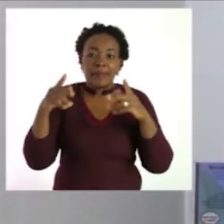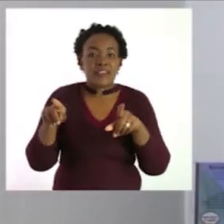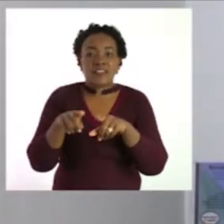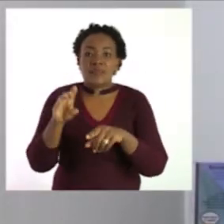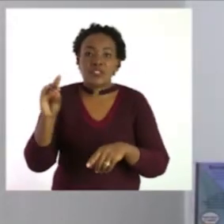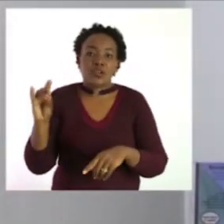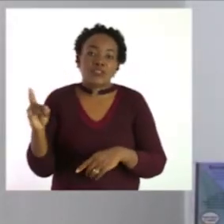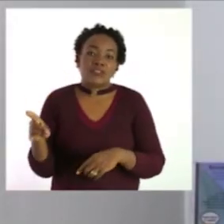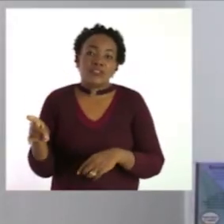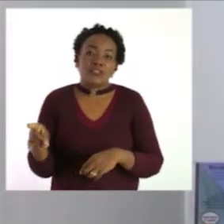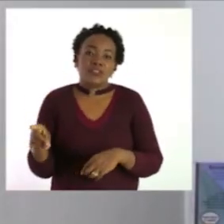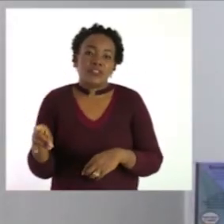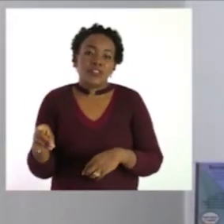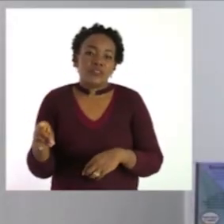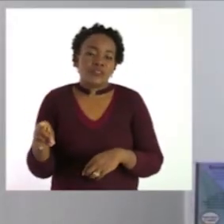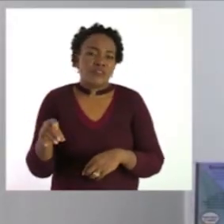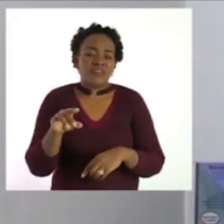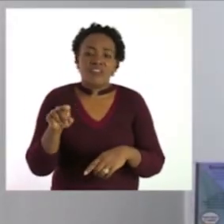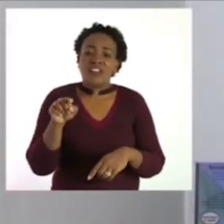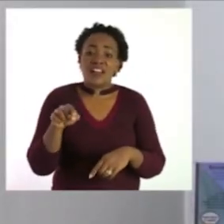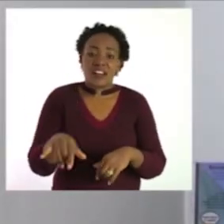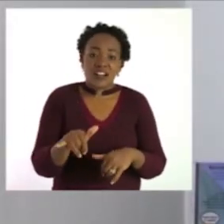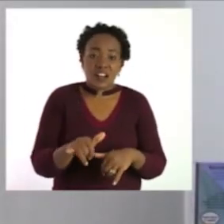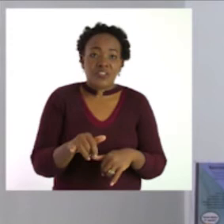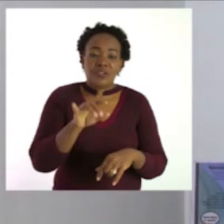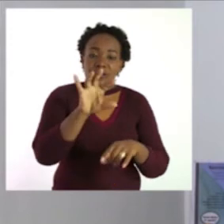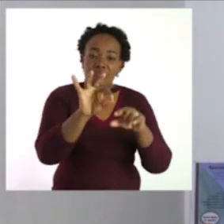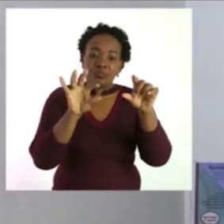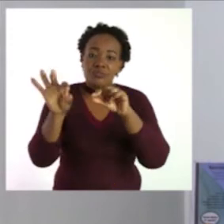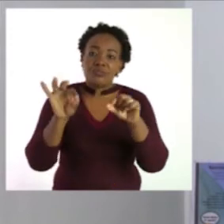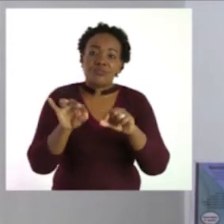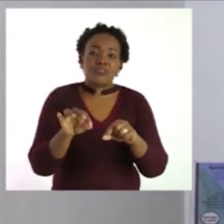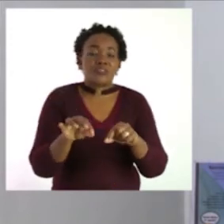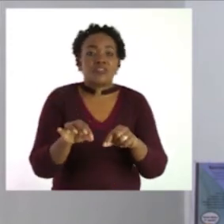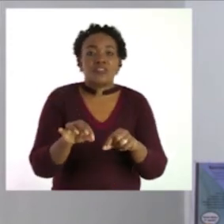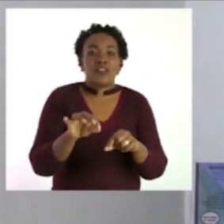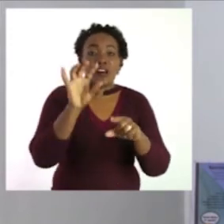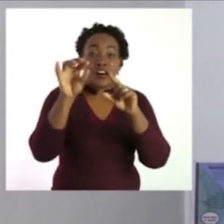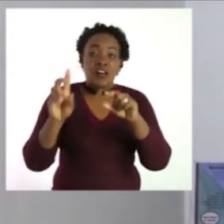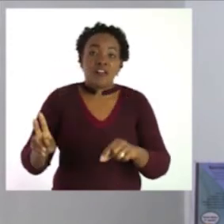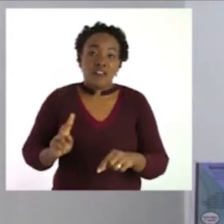so you are going to choose a word to complete that sentence